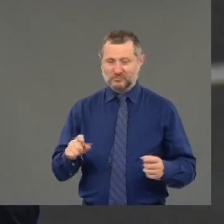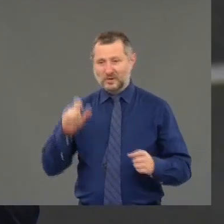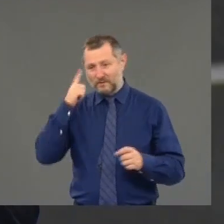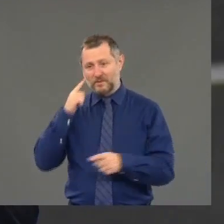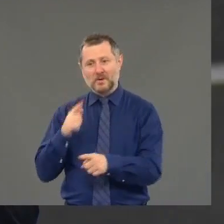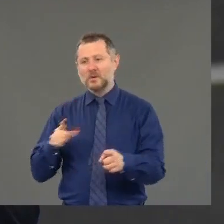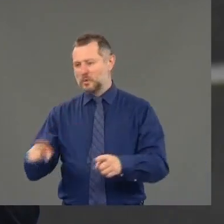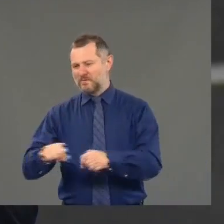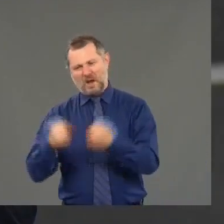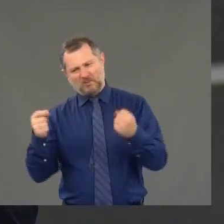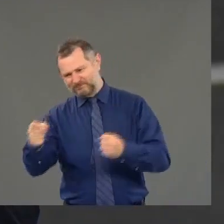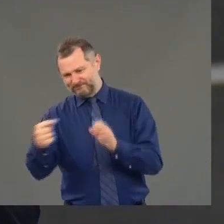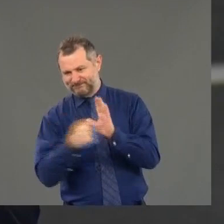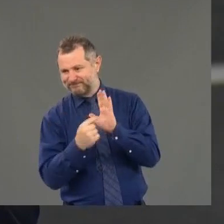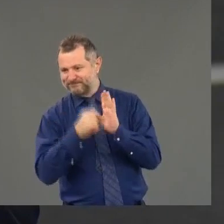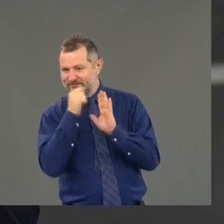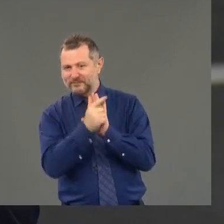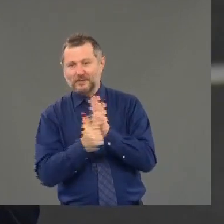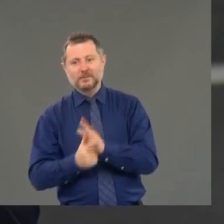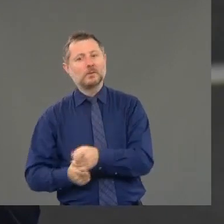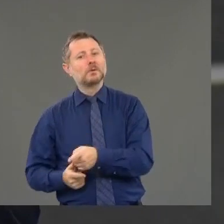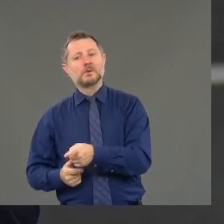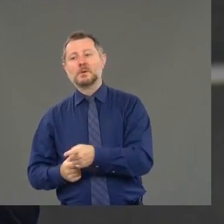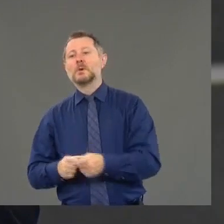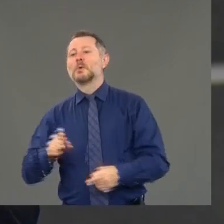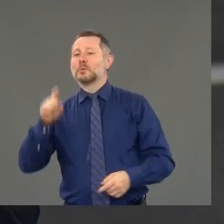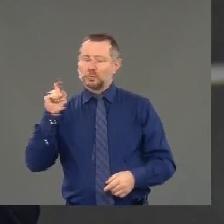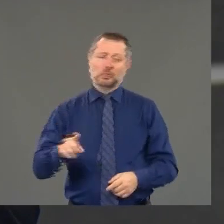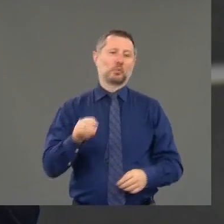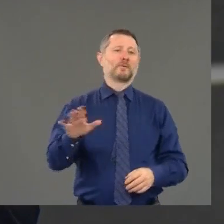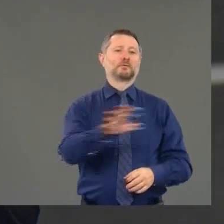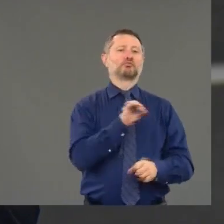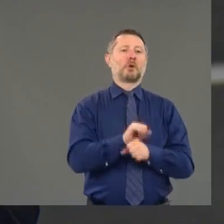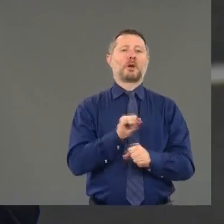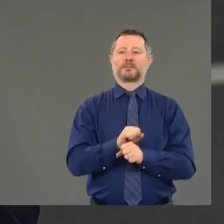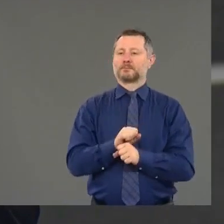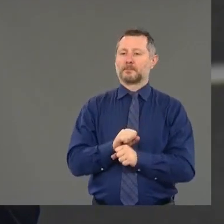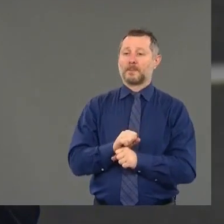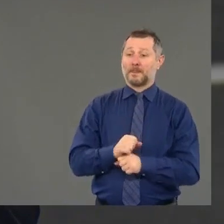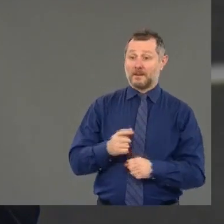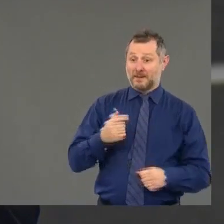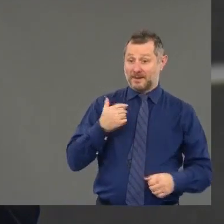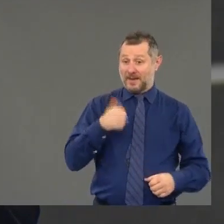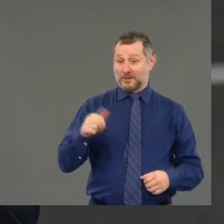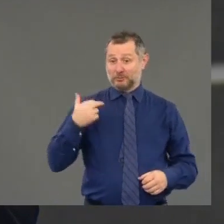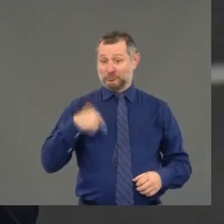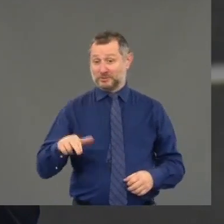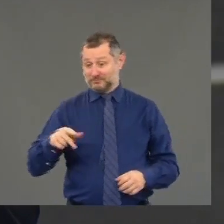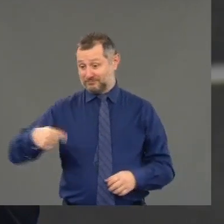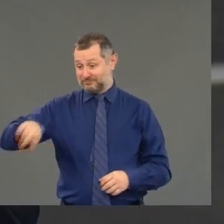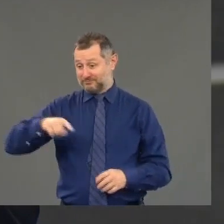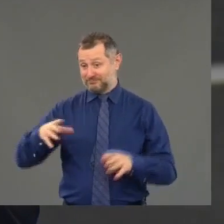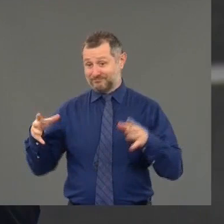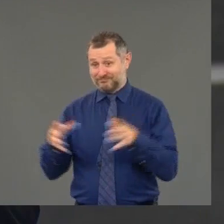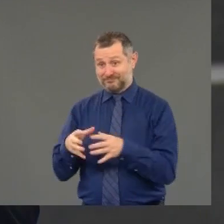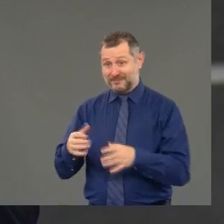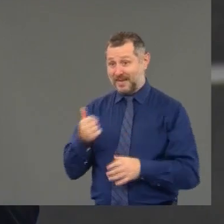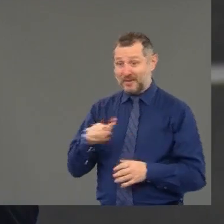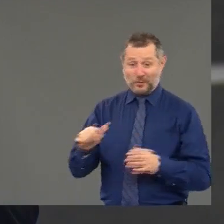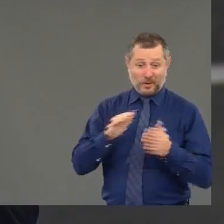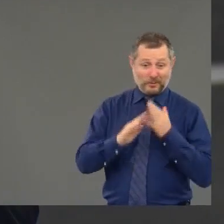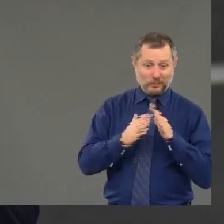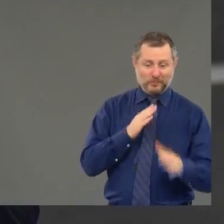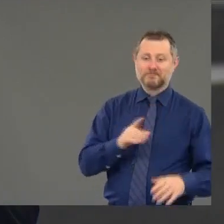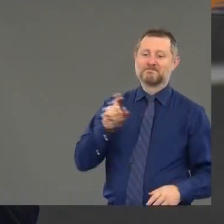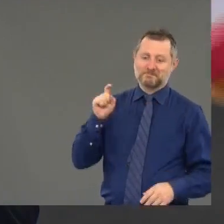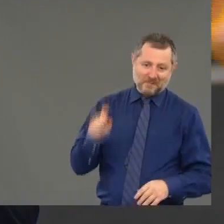violating the social distancing. I get it, but they have to do their job. Any religious group, any community, they have